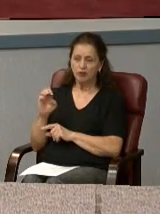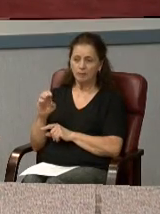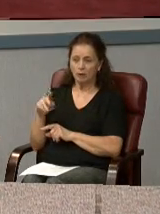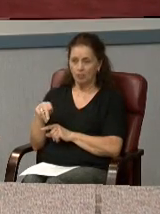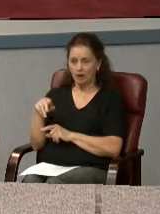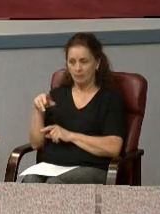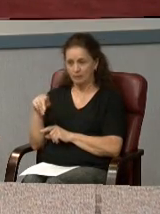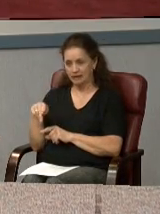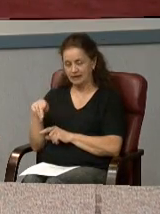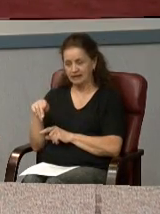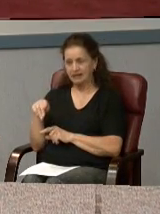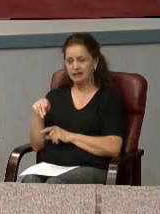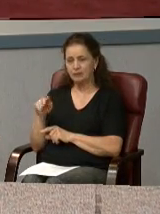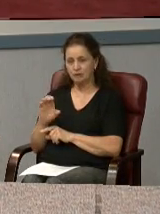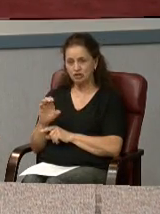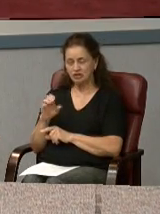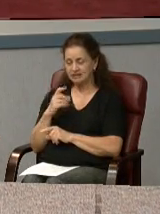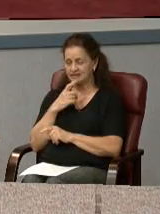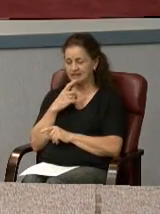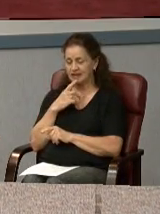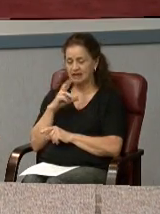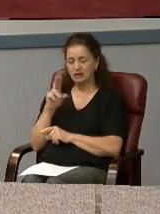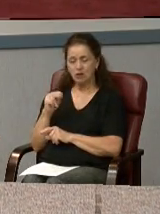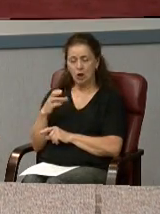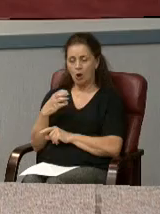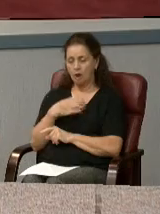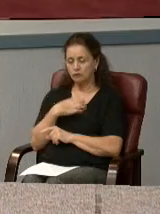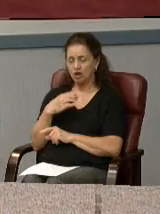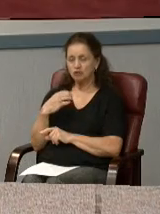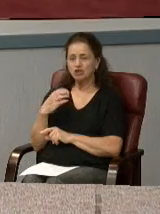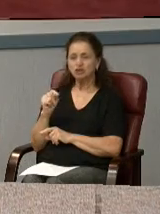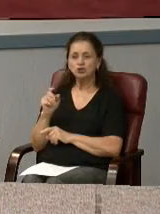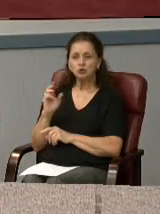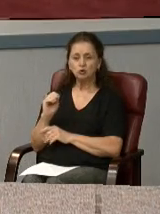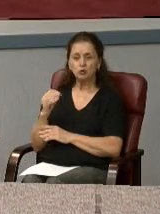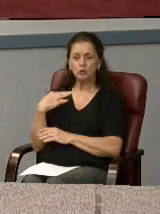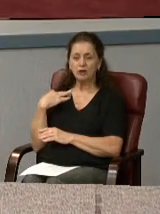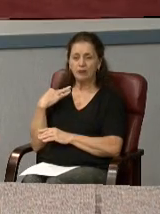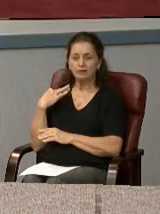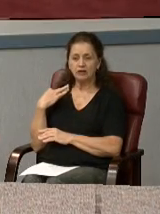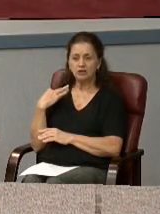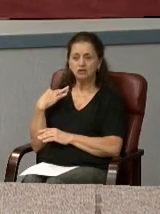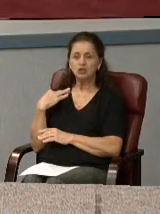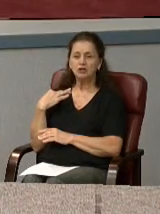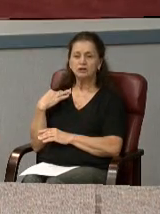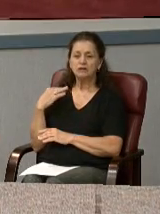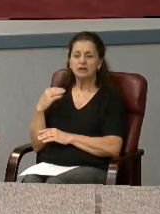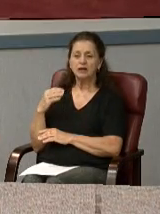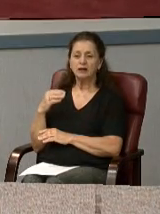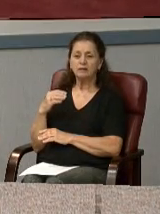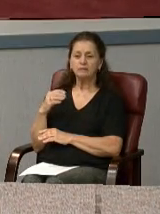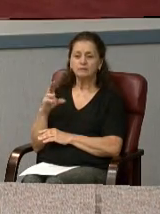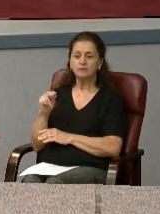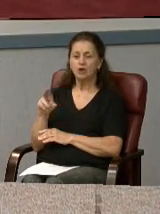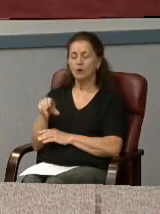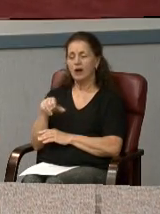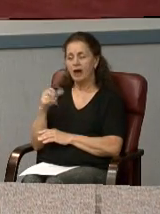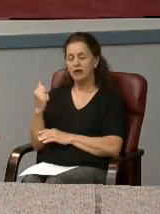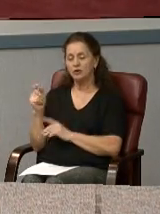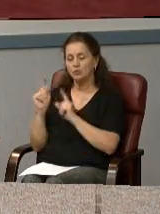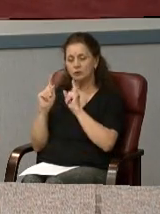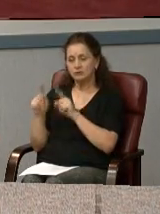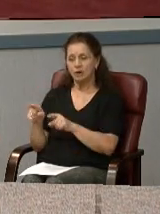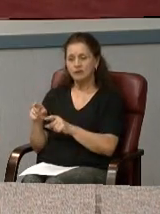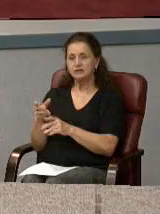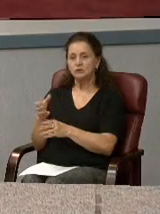Commission stating that the Commission had no objection to the application. No other agency responses were received.